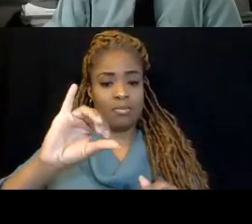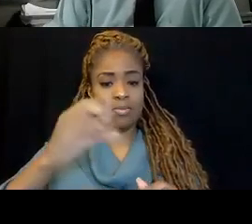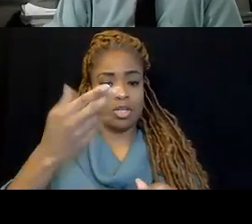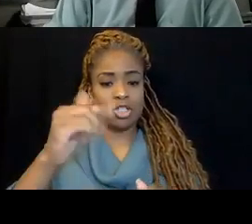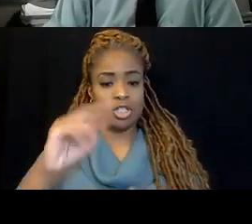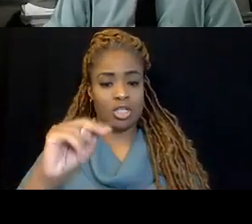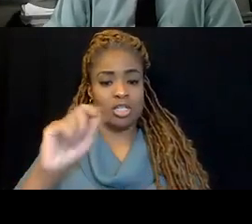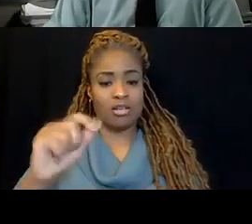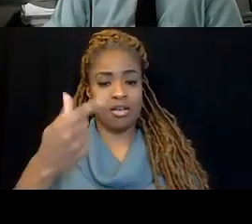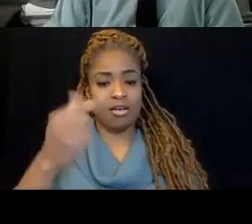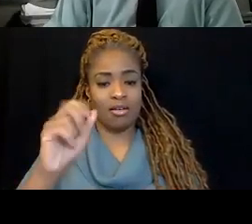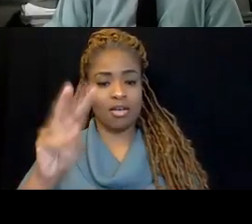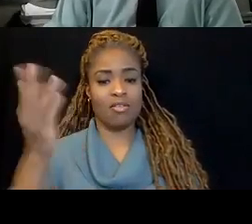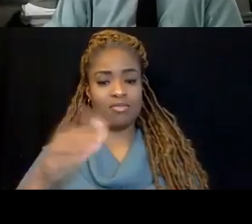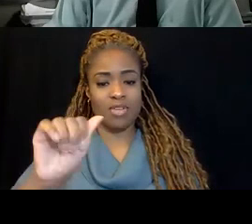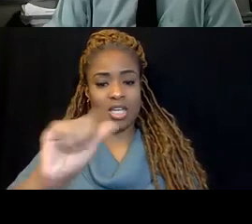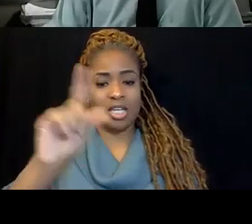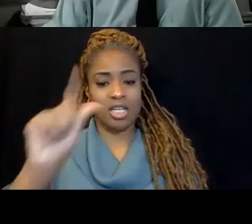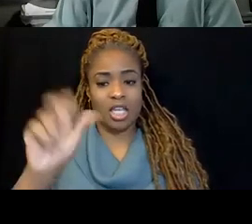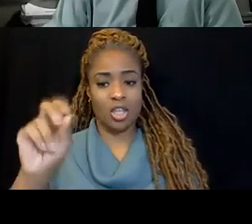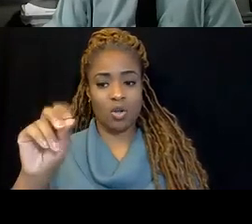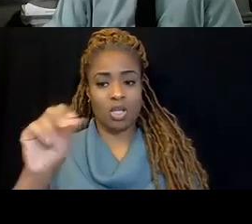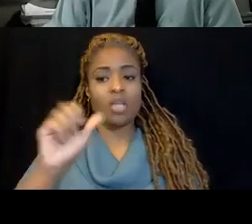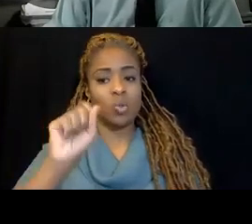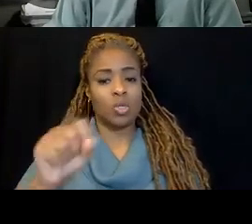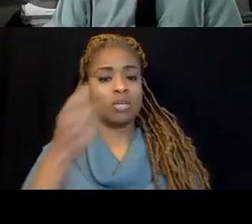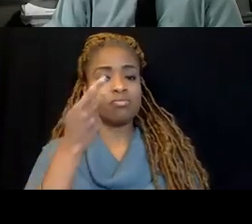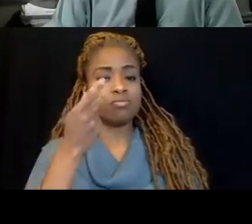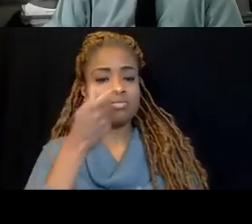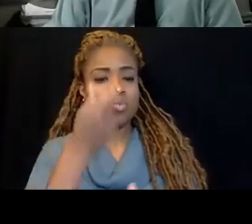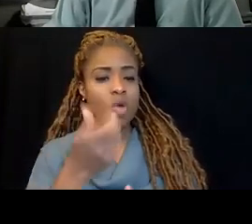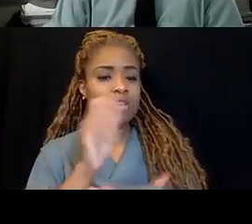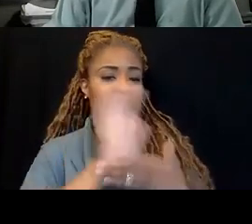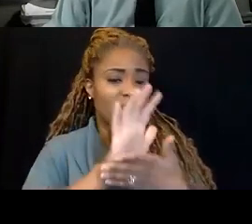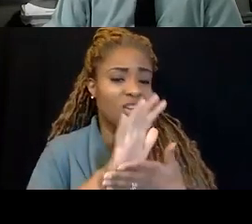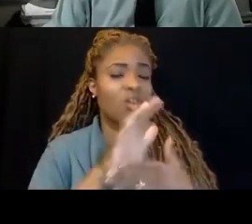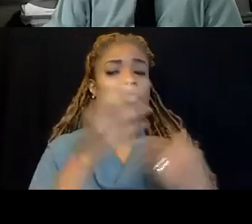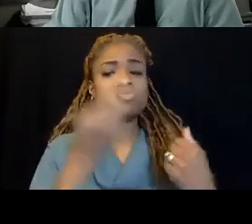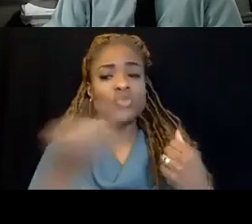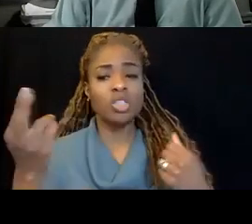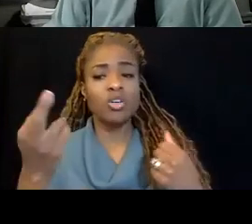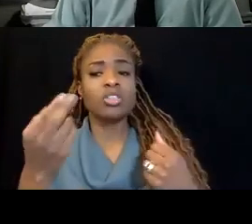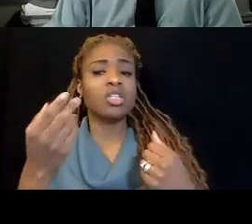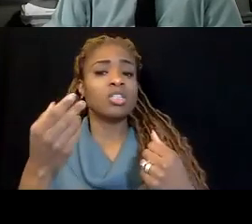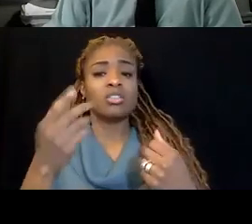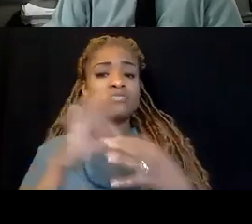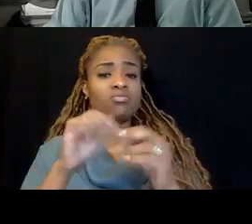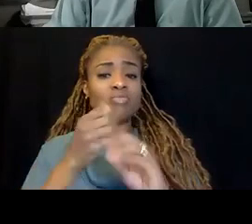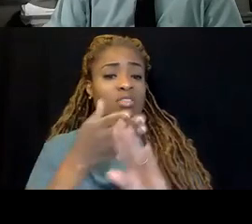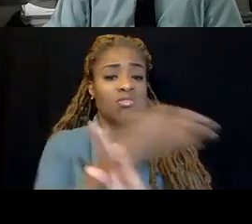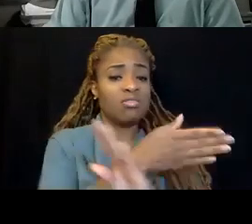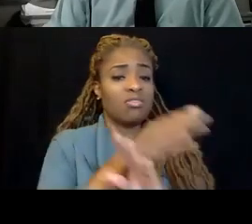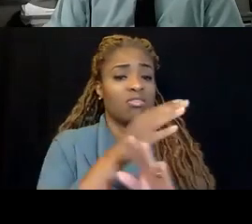forward slash ADA 30, where you can view videos and resources on past events by clicking